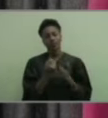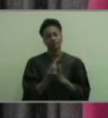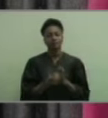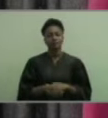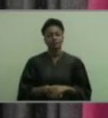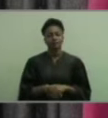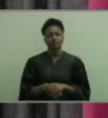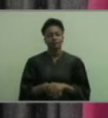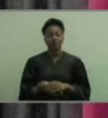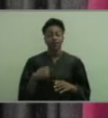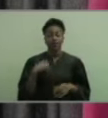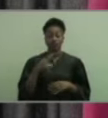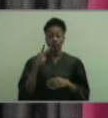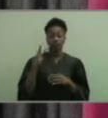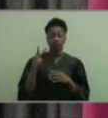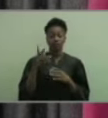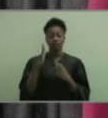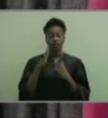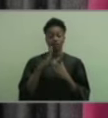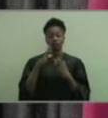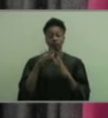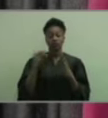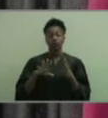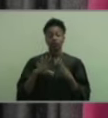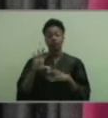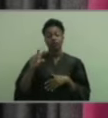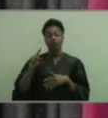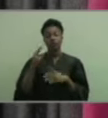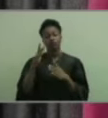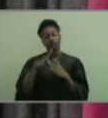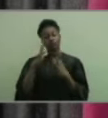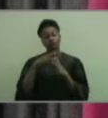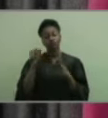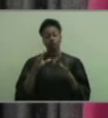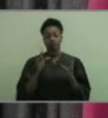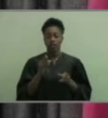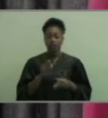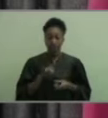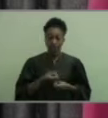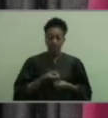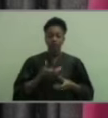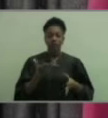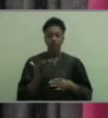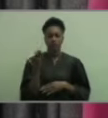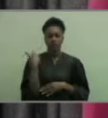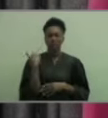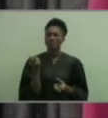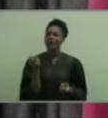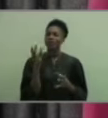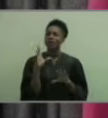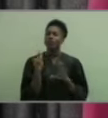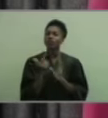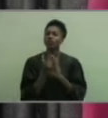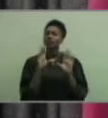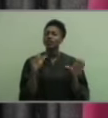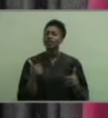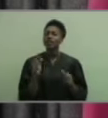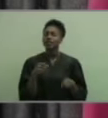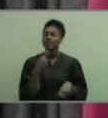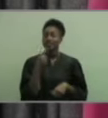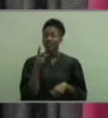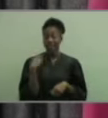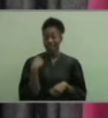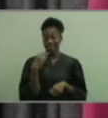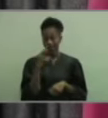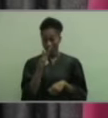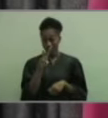valedictorian Varen and our salutatorian Uday expressed previously, how many graduating classes can say they had